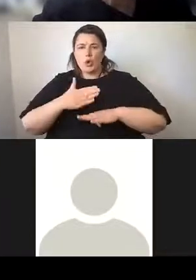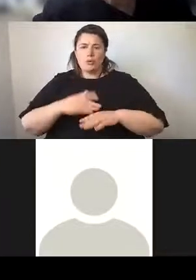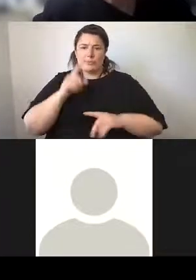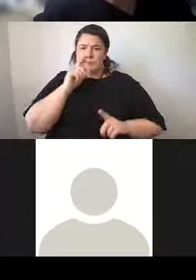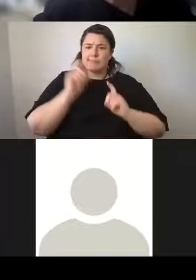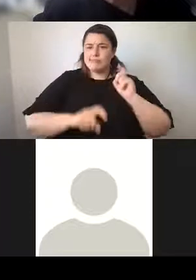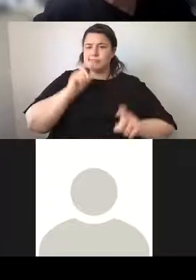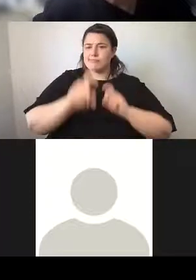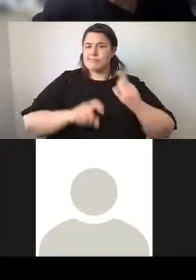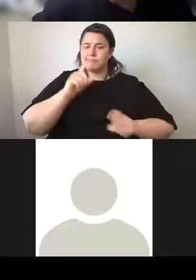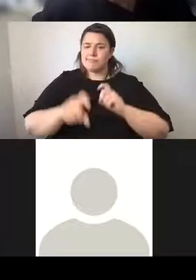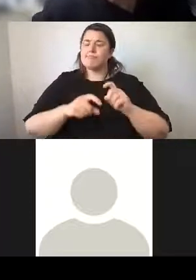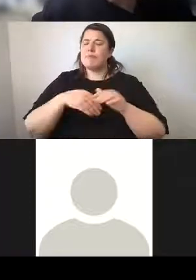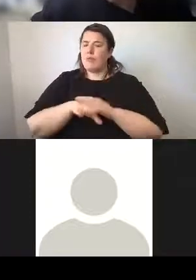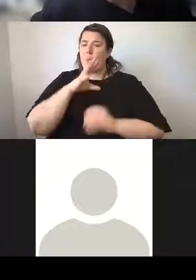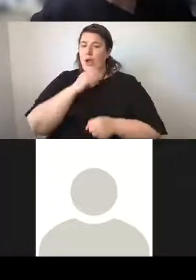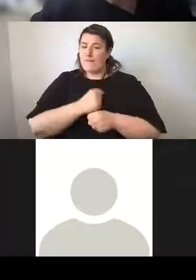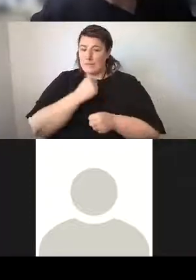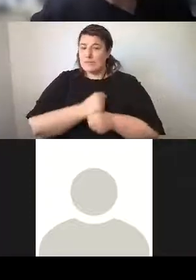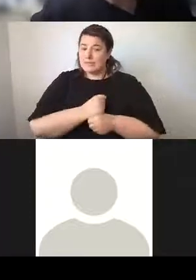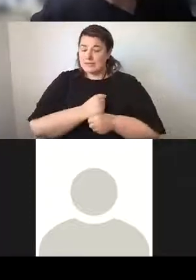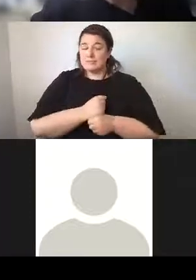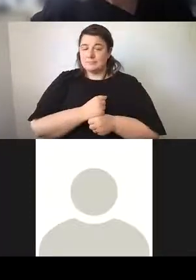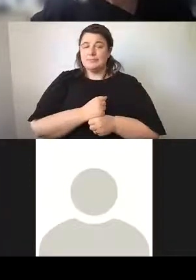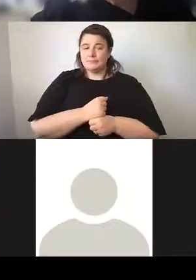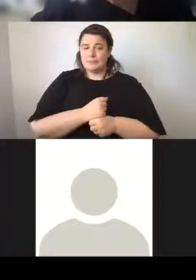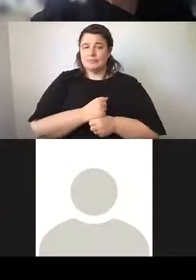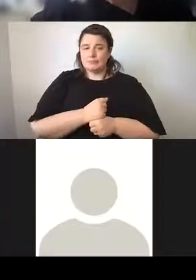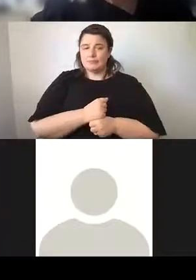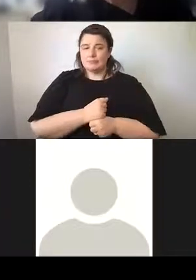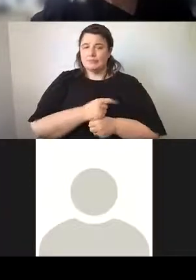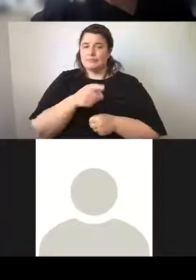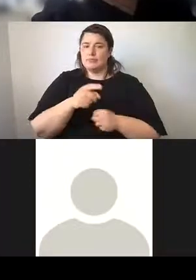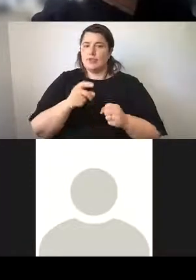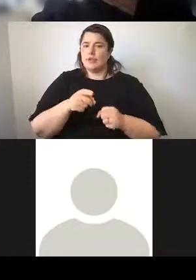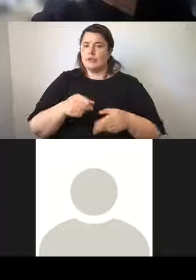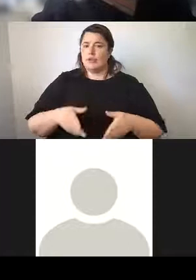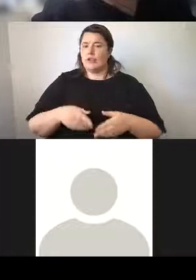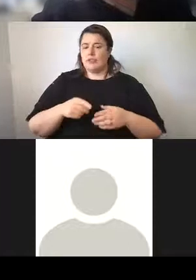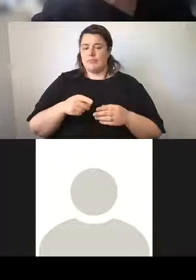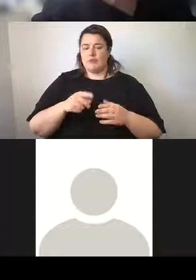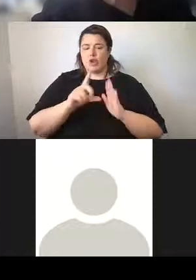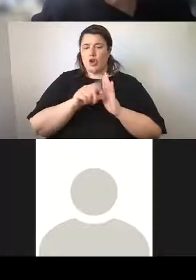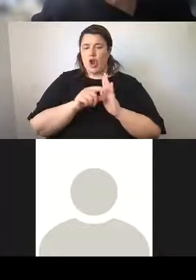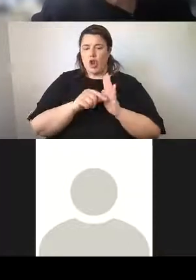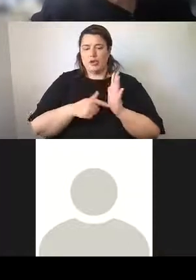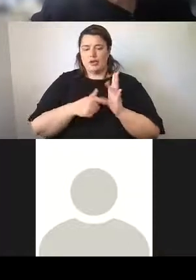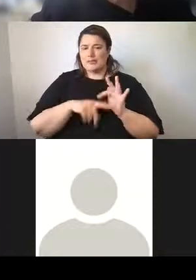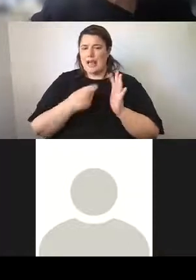NSW Government. Here is the clock tower of the lands department building.